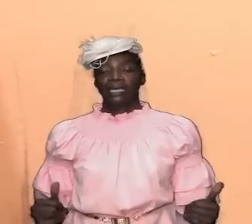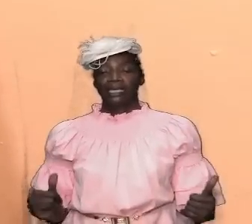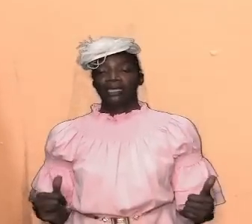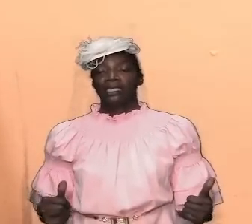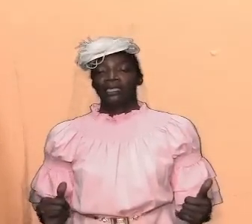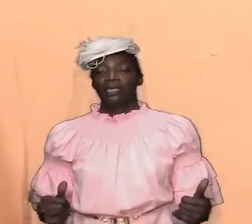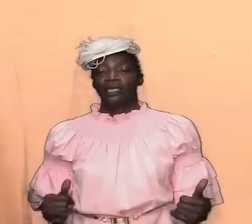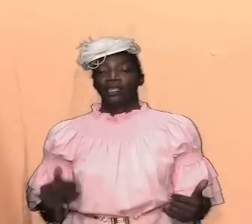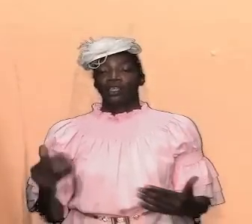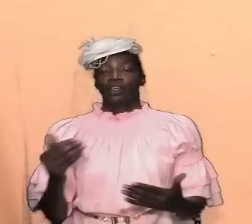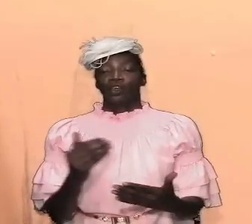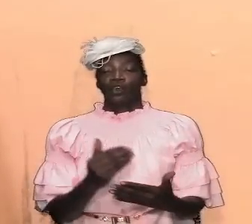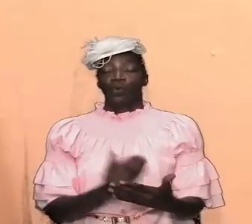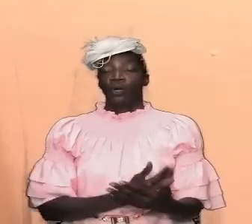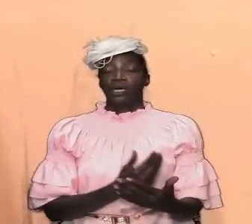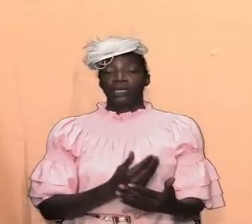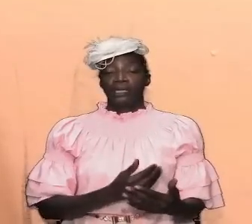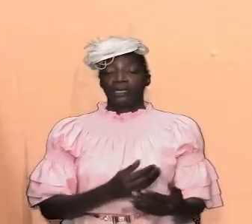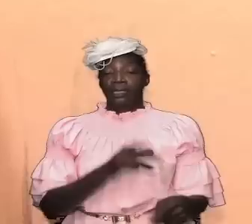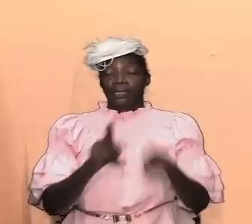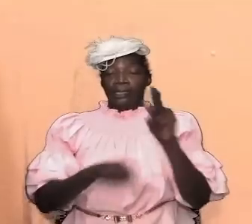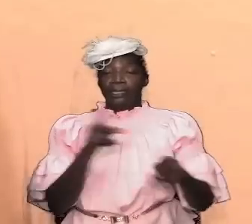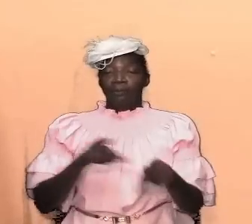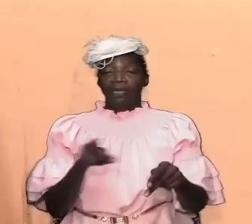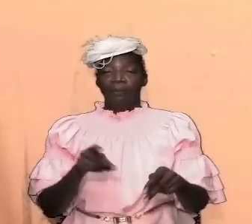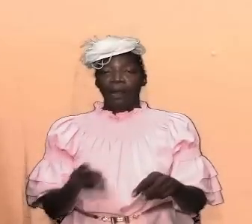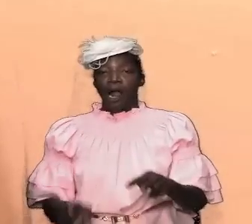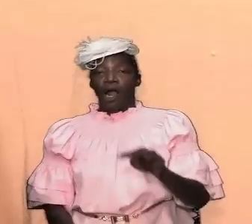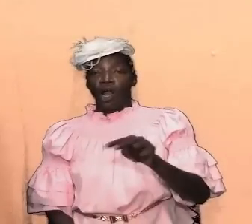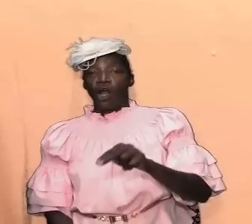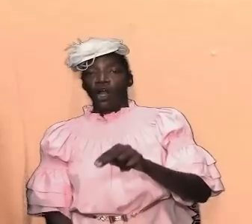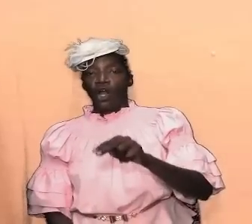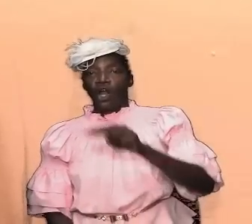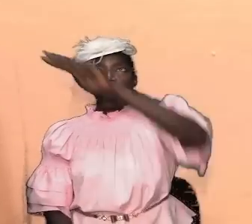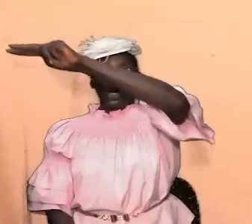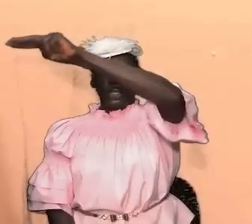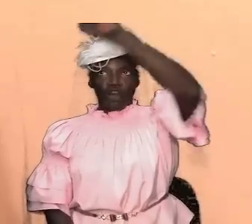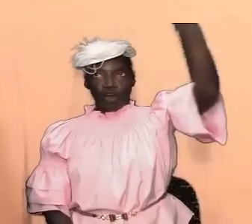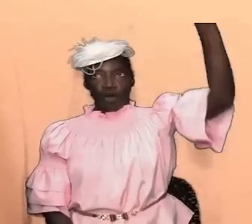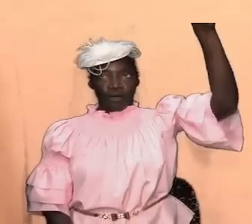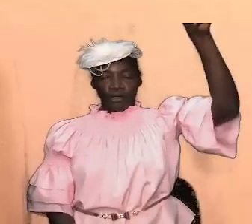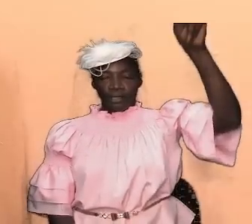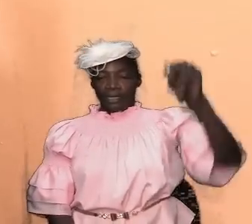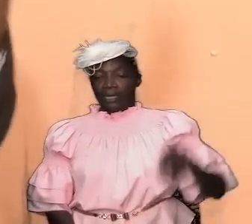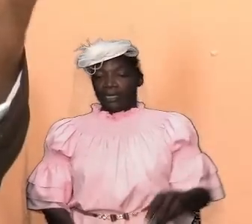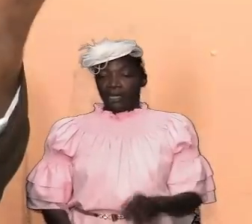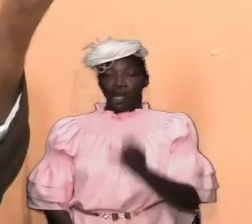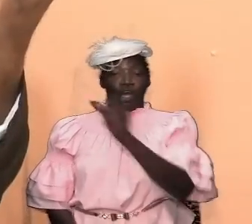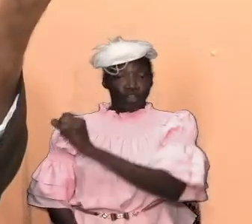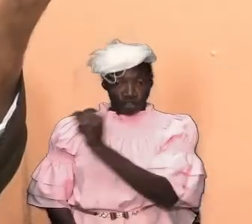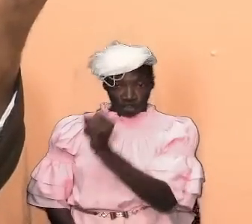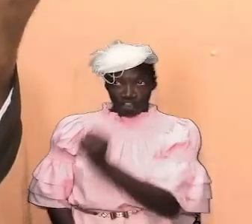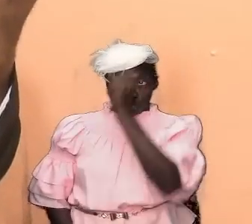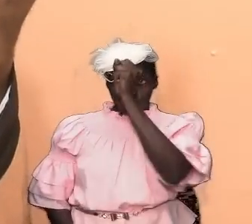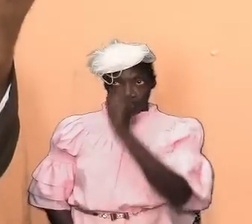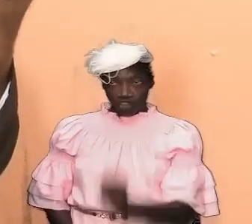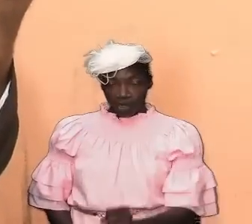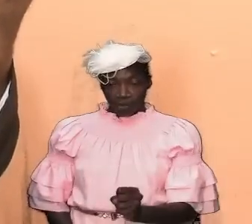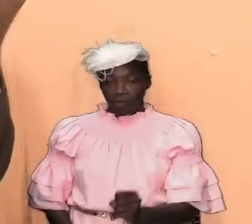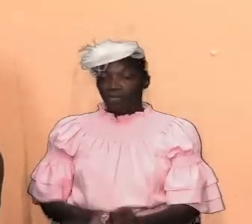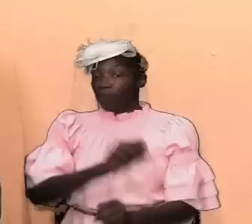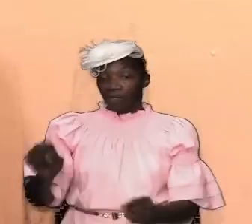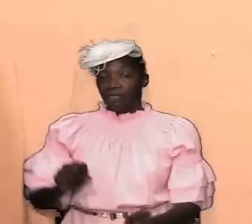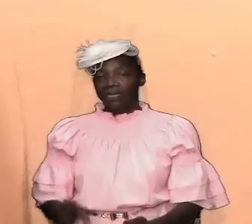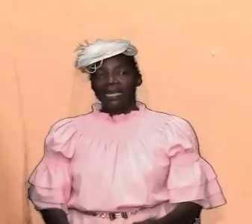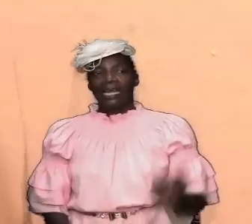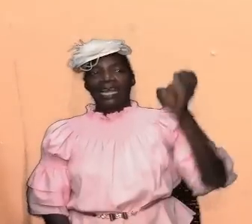tribes were north a set of the tribes were south a set of the tribes were east